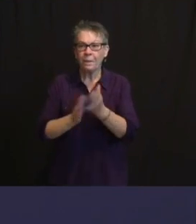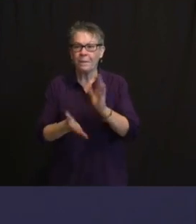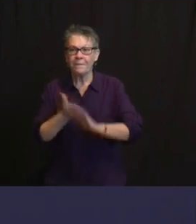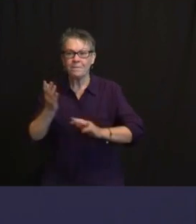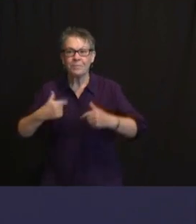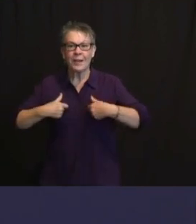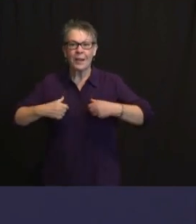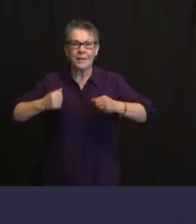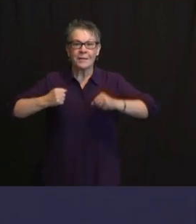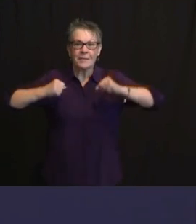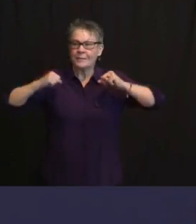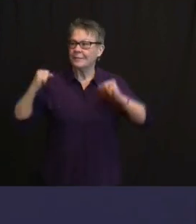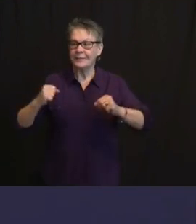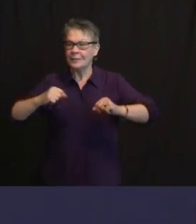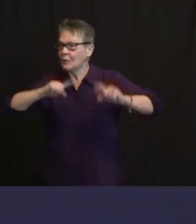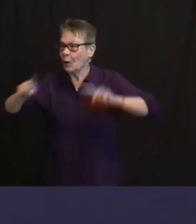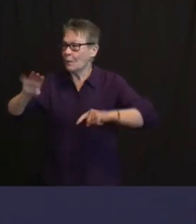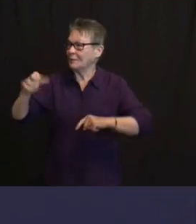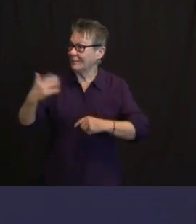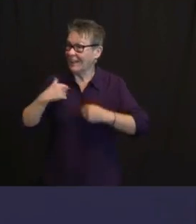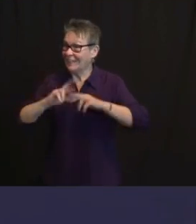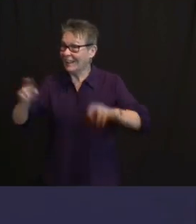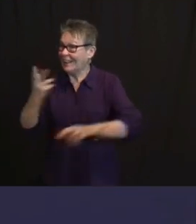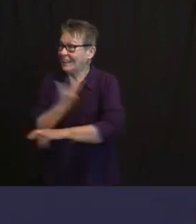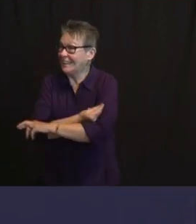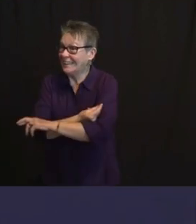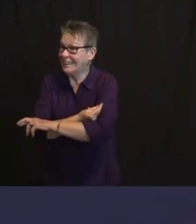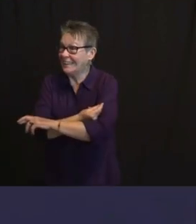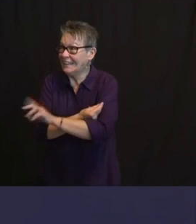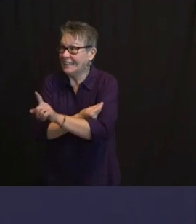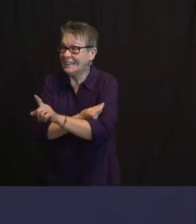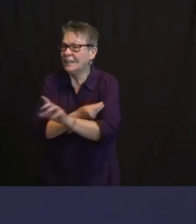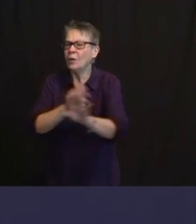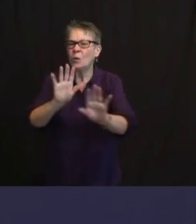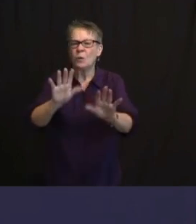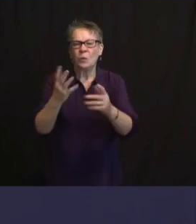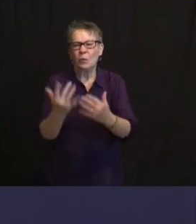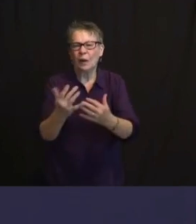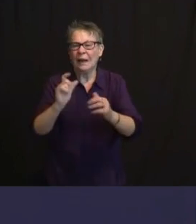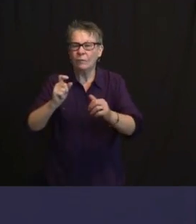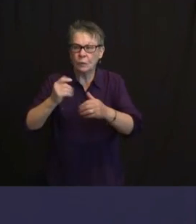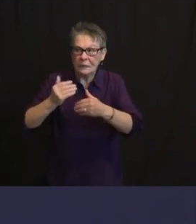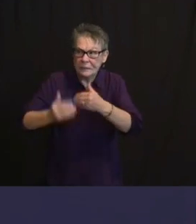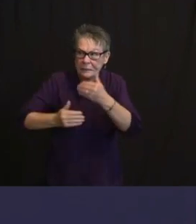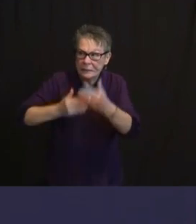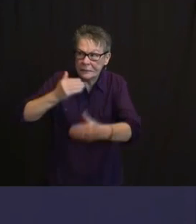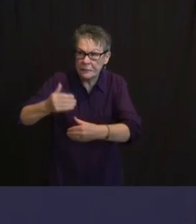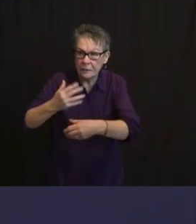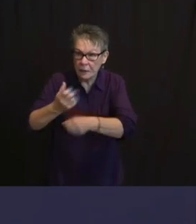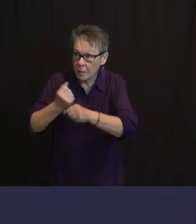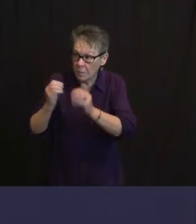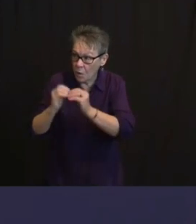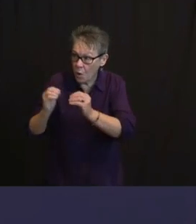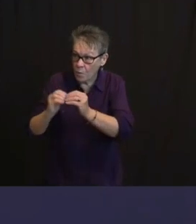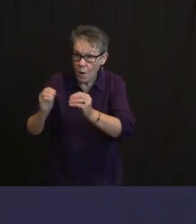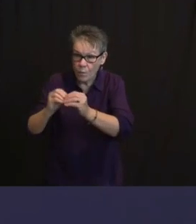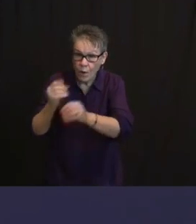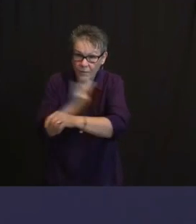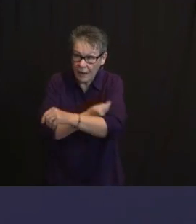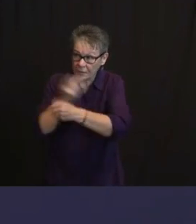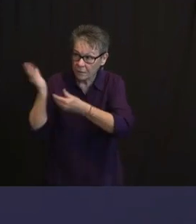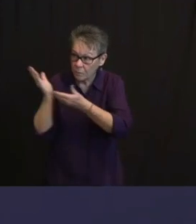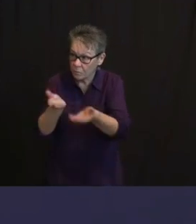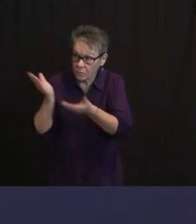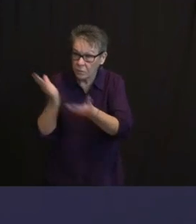BEGIN TO BE ELIGIBLE, BUT HAVE PATIENCE. IT'S GOING TO TAKE A WHILE TO GET THROUGH THOSE COMMUNITIES. THAT'S MANY, MANY HUNDREDS OF THOUSANDS OF FOLKS.